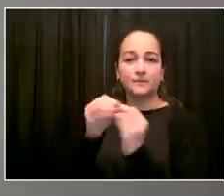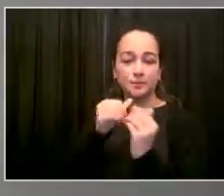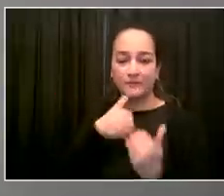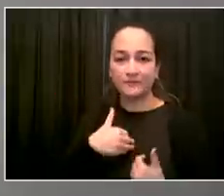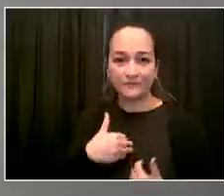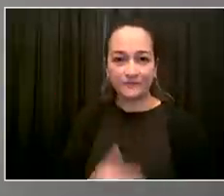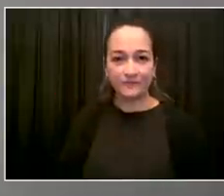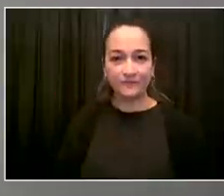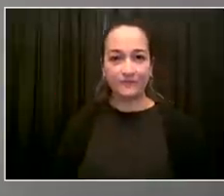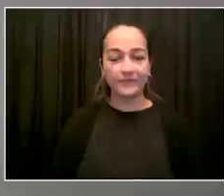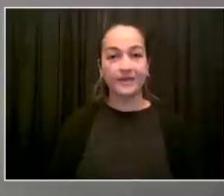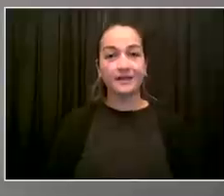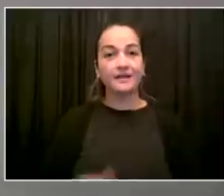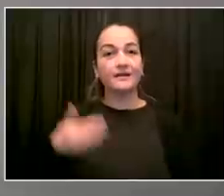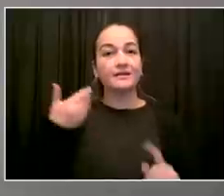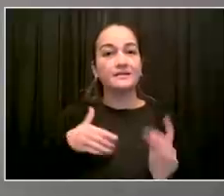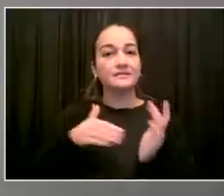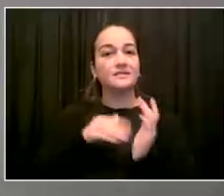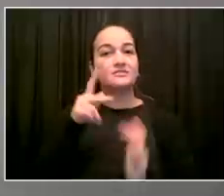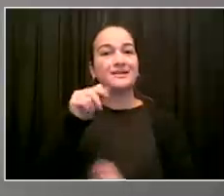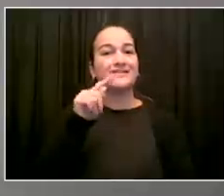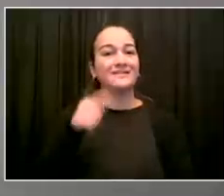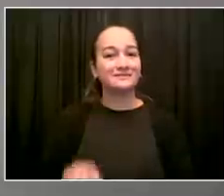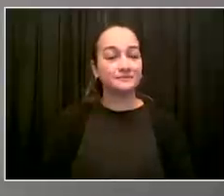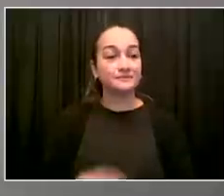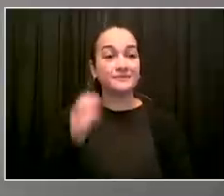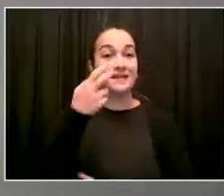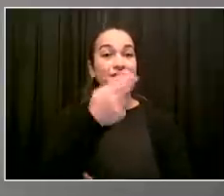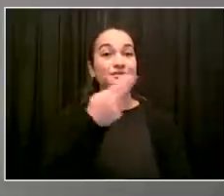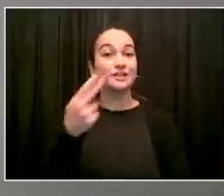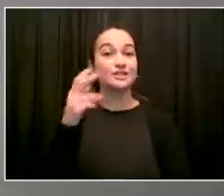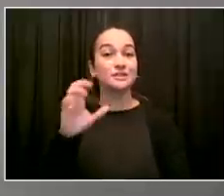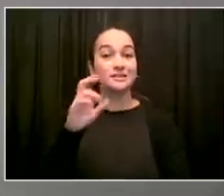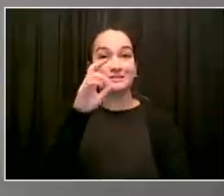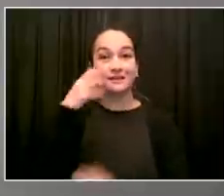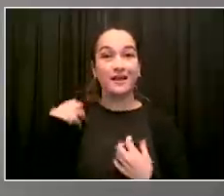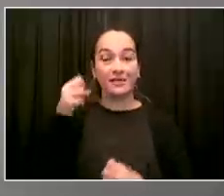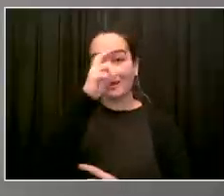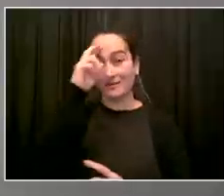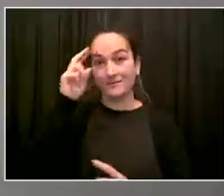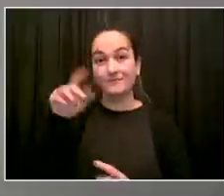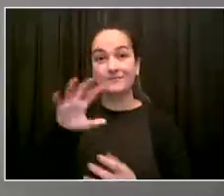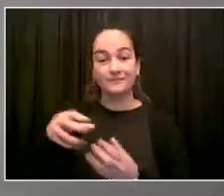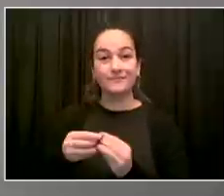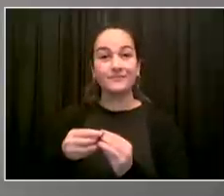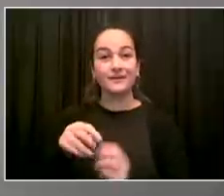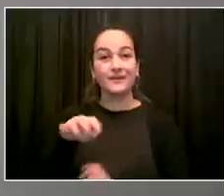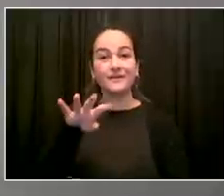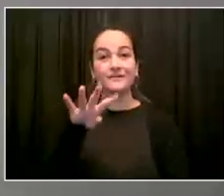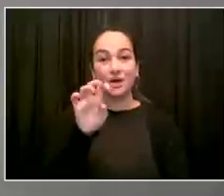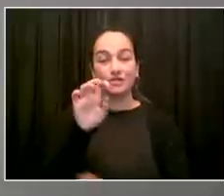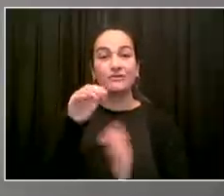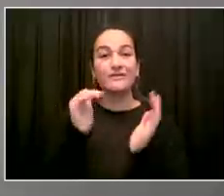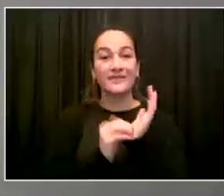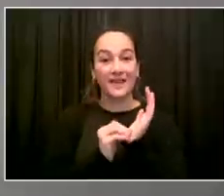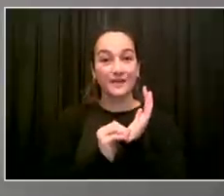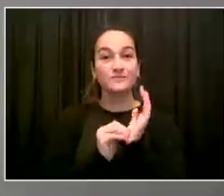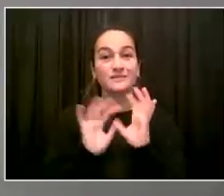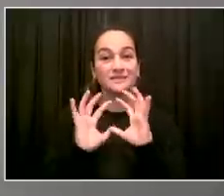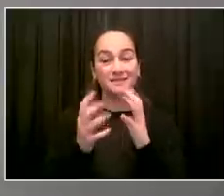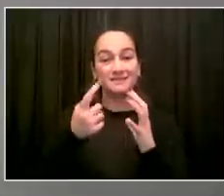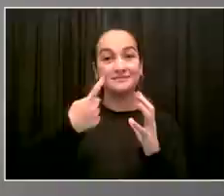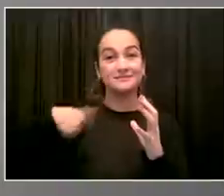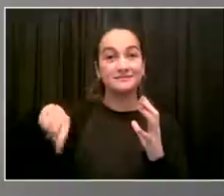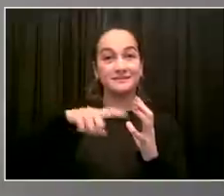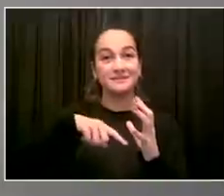,000 people who are not yet vaccinated, as of the best information we had last night going into this